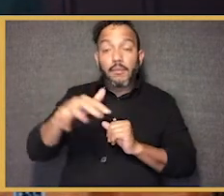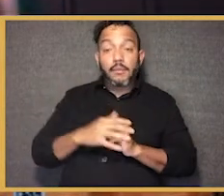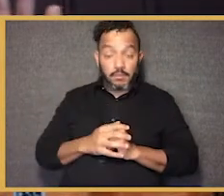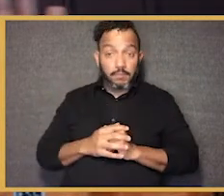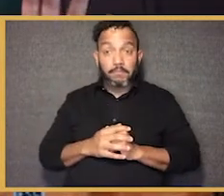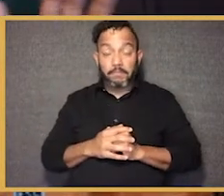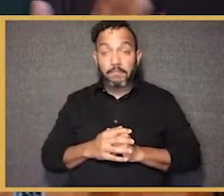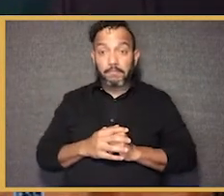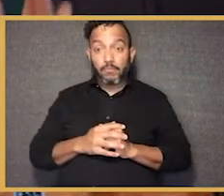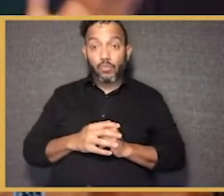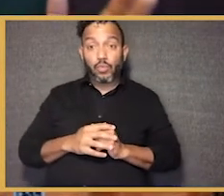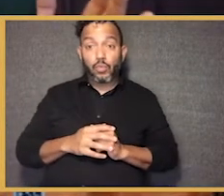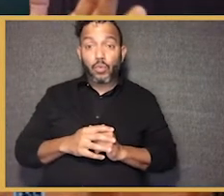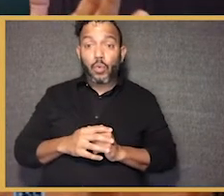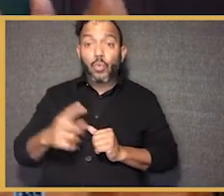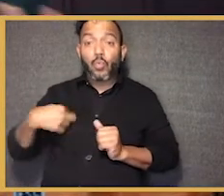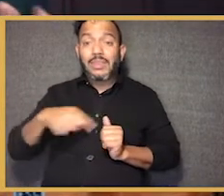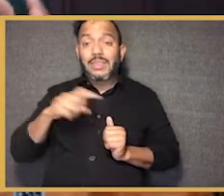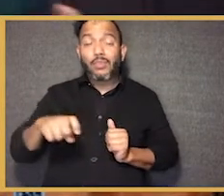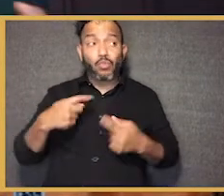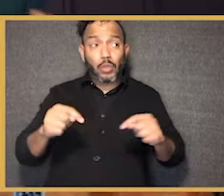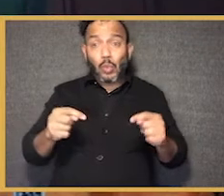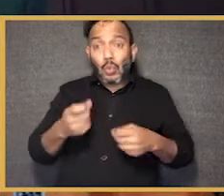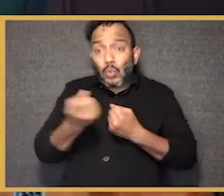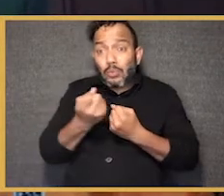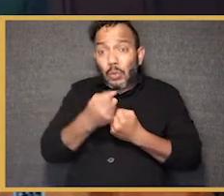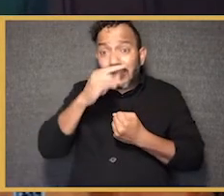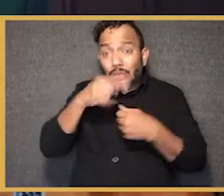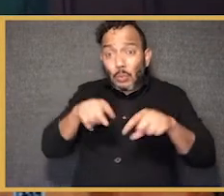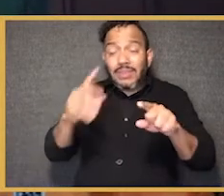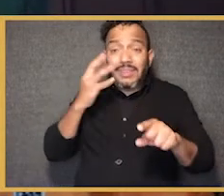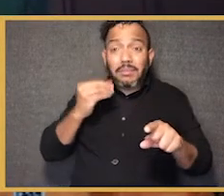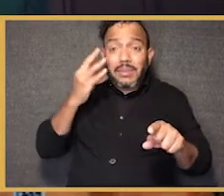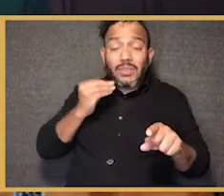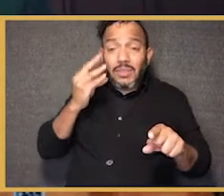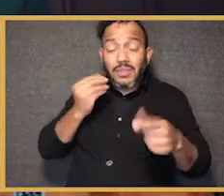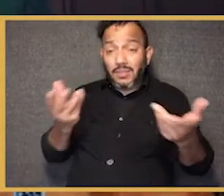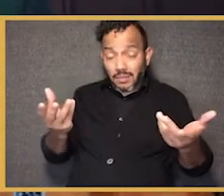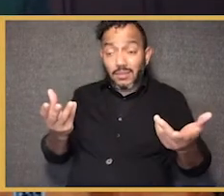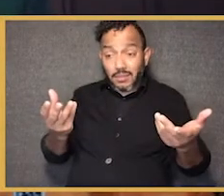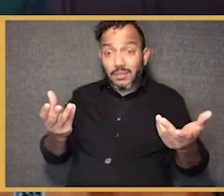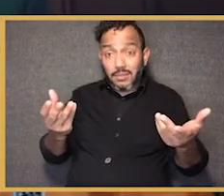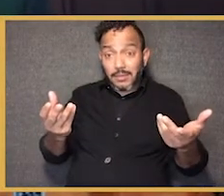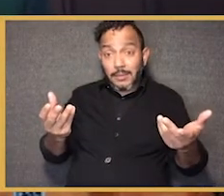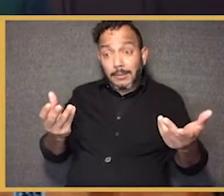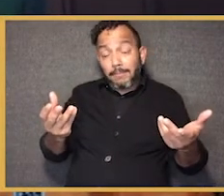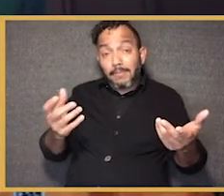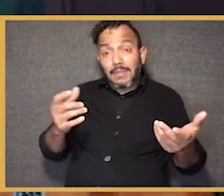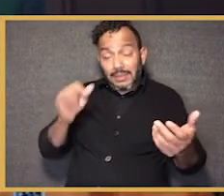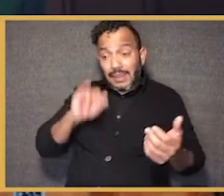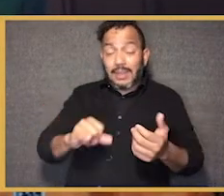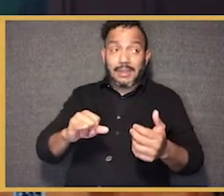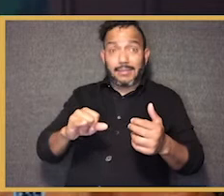we have to both learn to support kids through these experiences, which, you know, cut